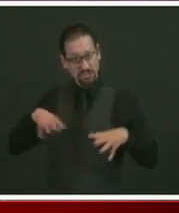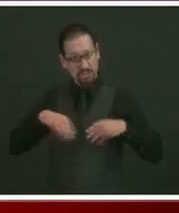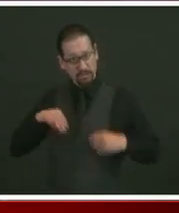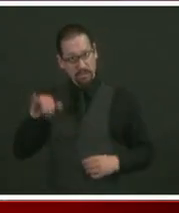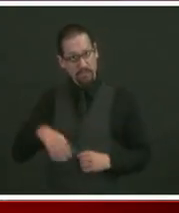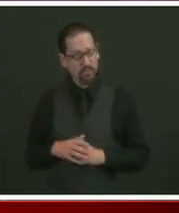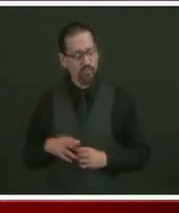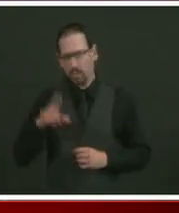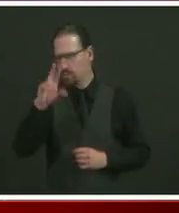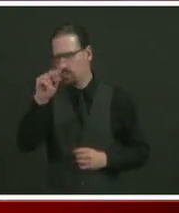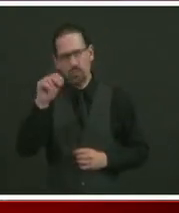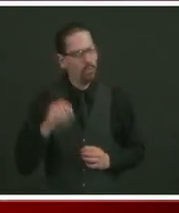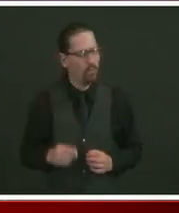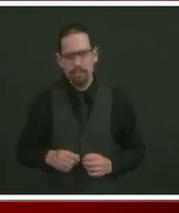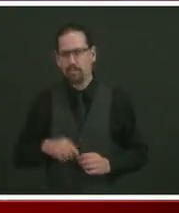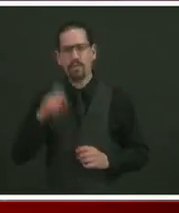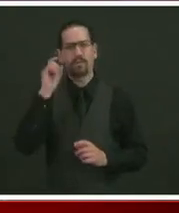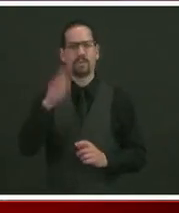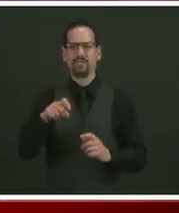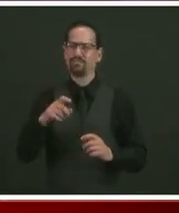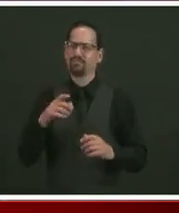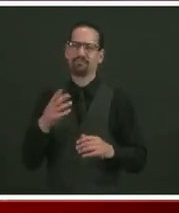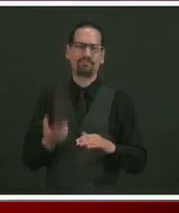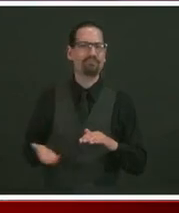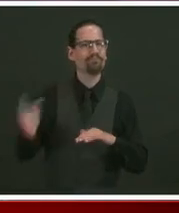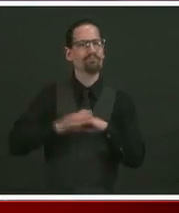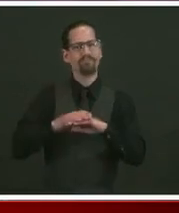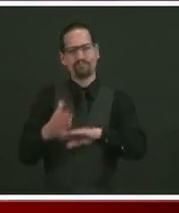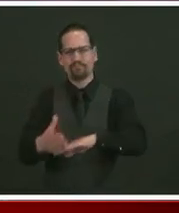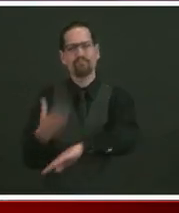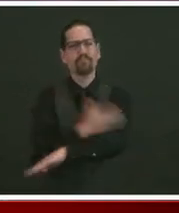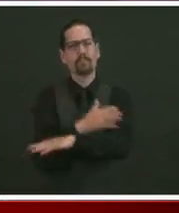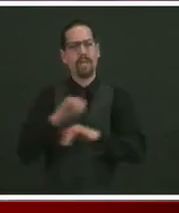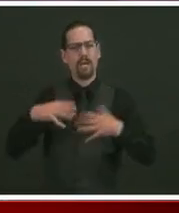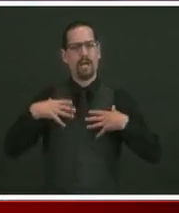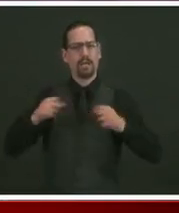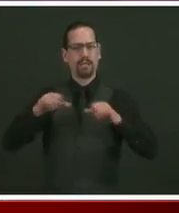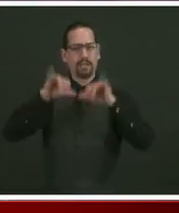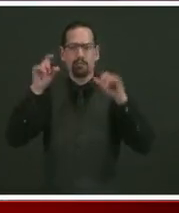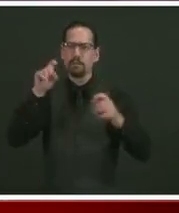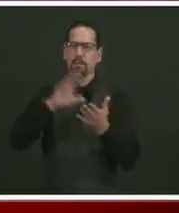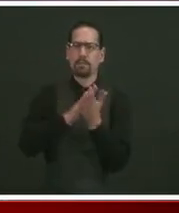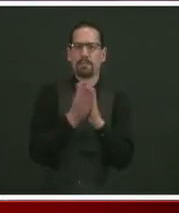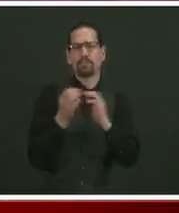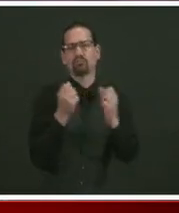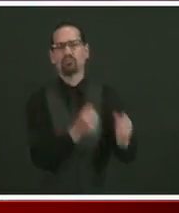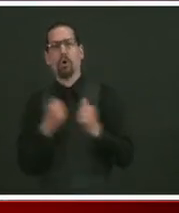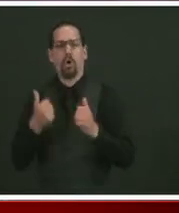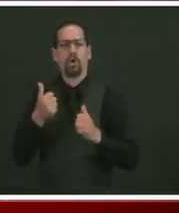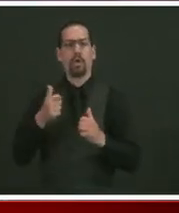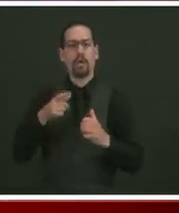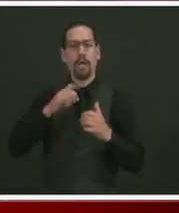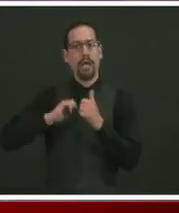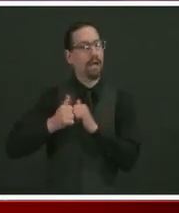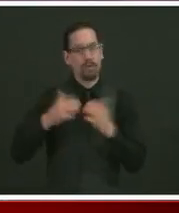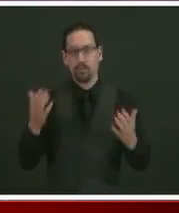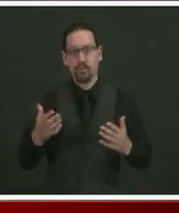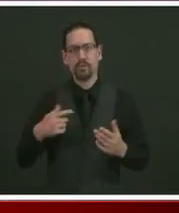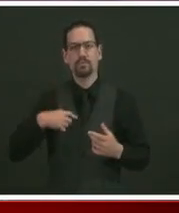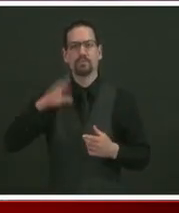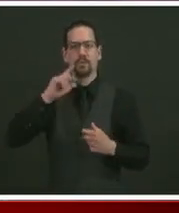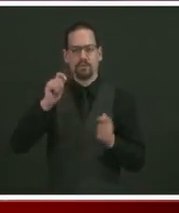rebuilding and strengthening our health care system, we have to do it in a way where we reduce disparities